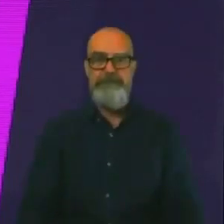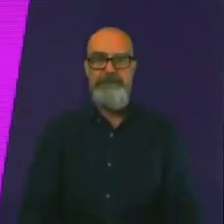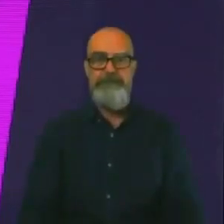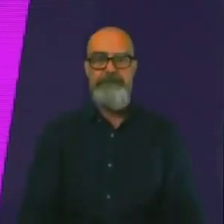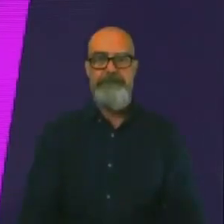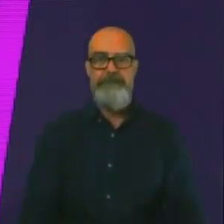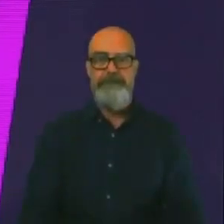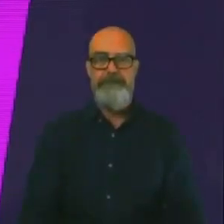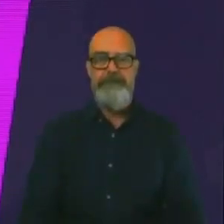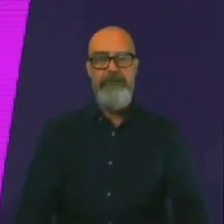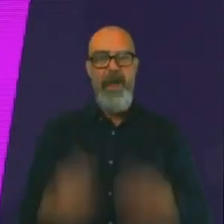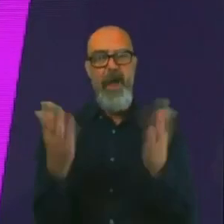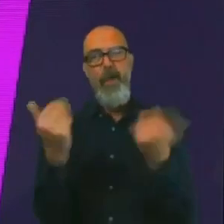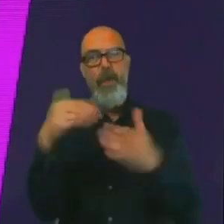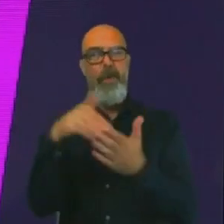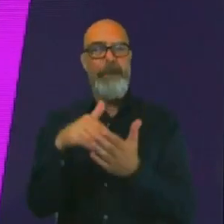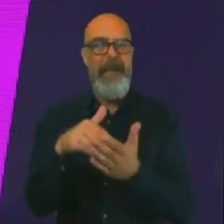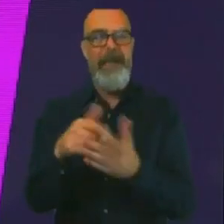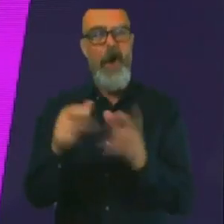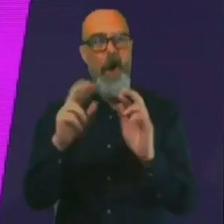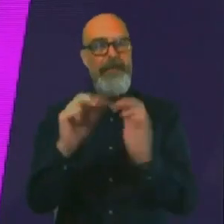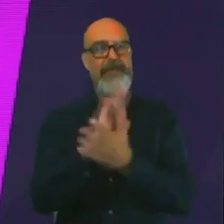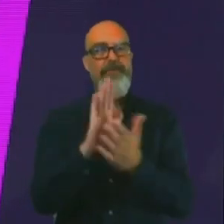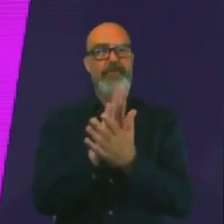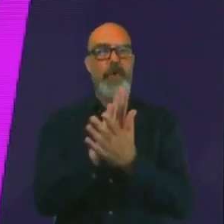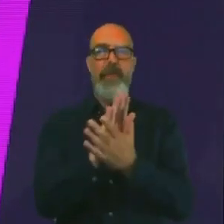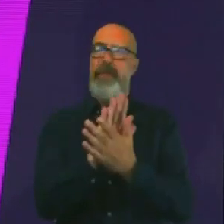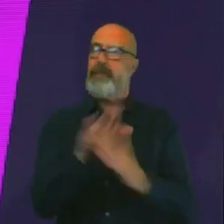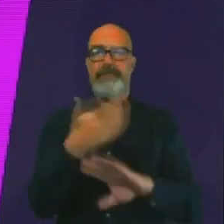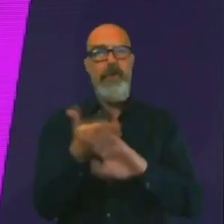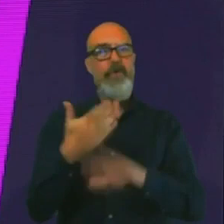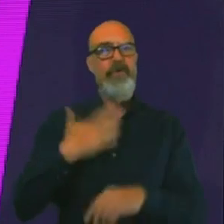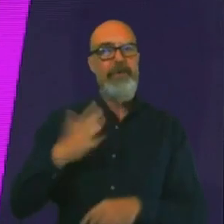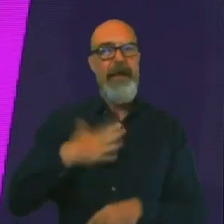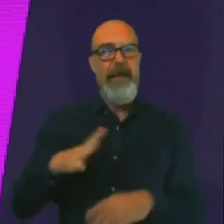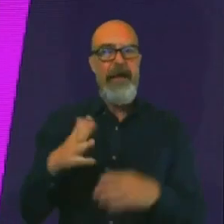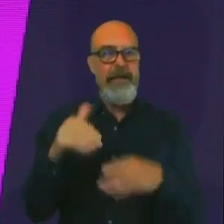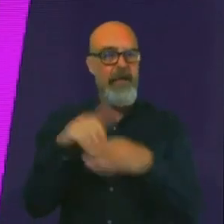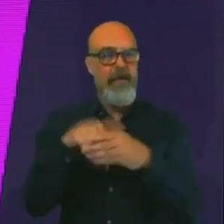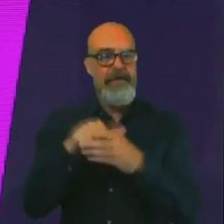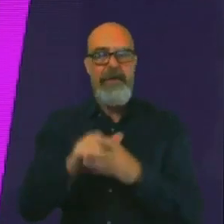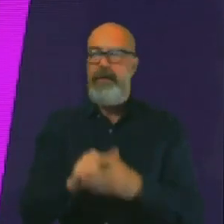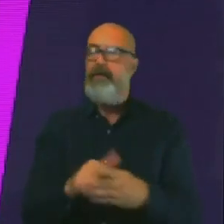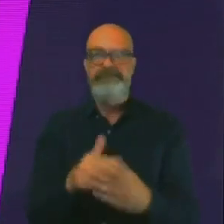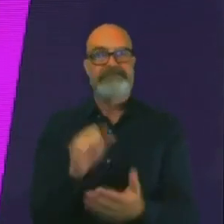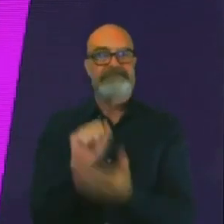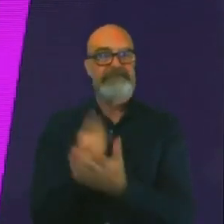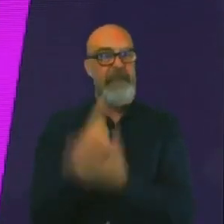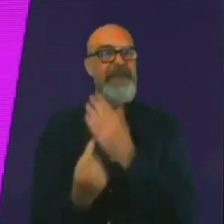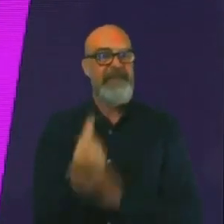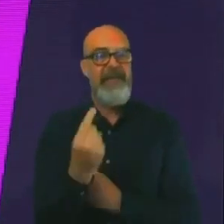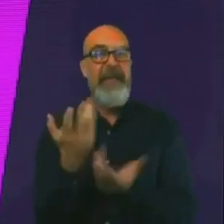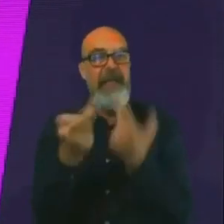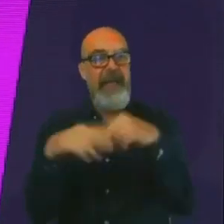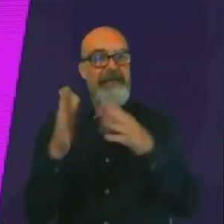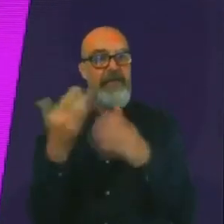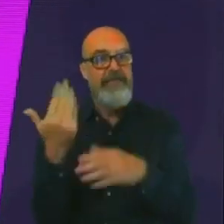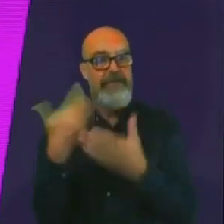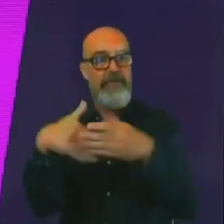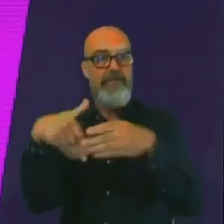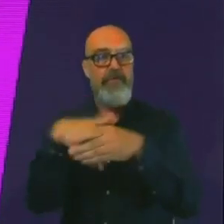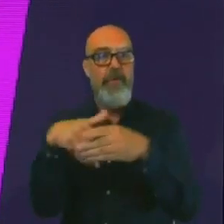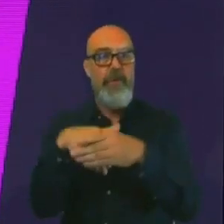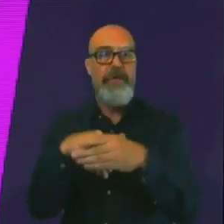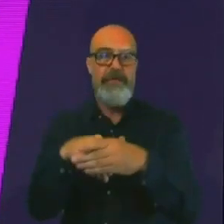Well, welcome back. I hope you enjoyed the on-demand content. I know I certainly did. For anyone who's just joined, I'm Georgie Barrett and I'm your host